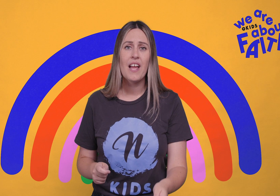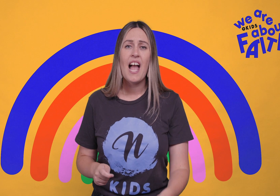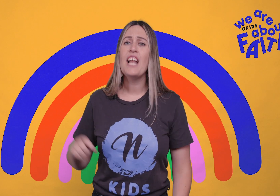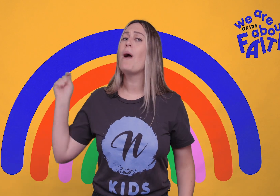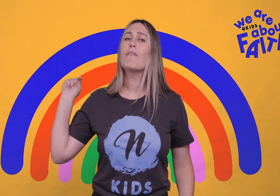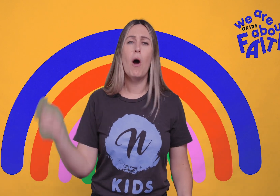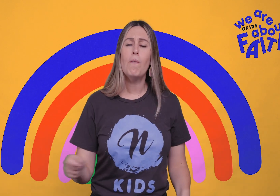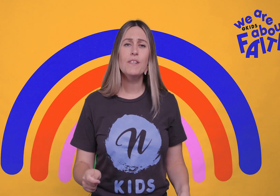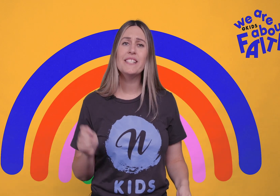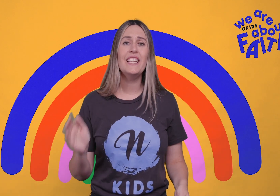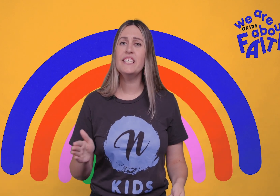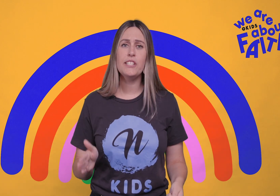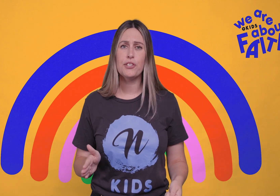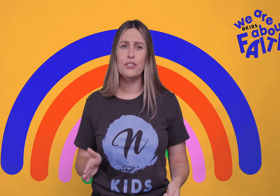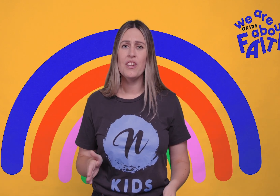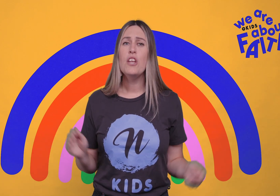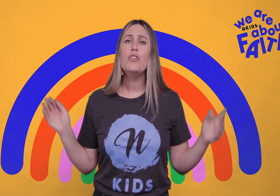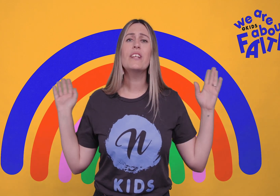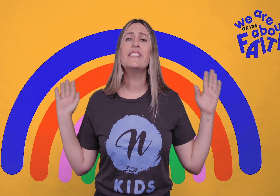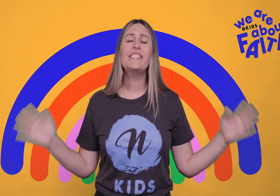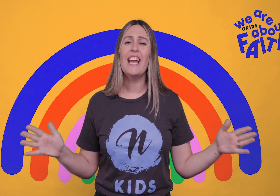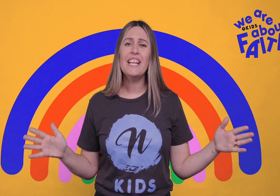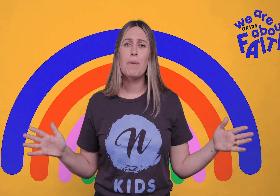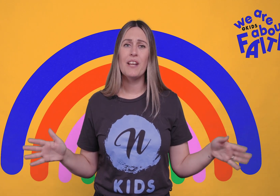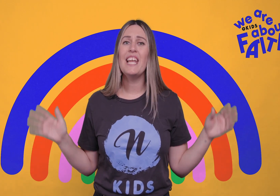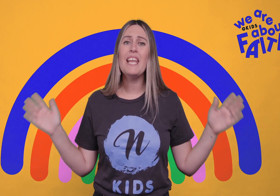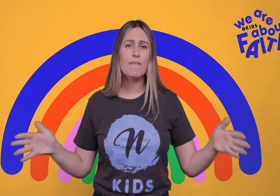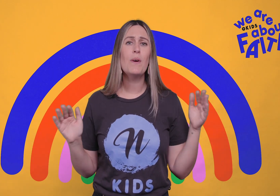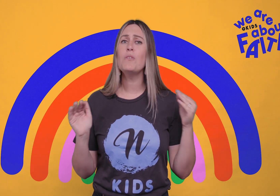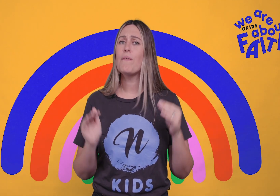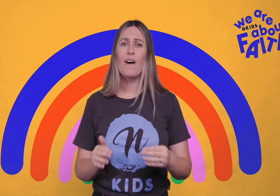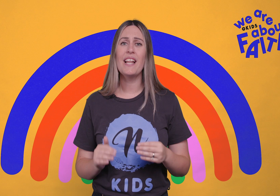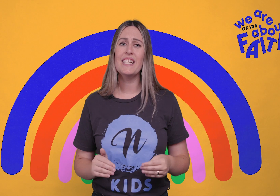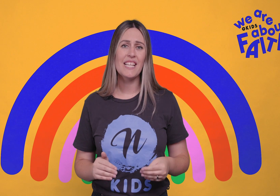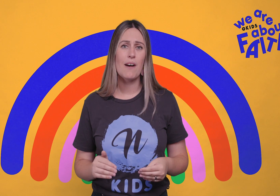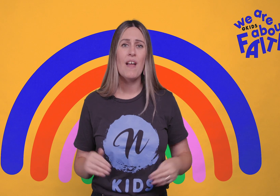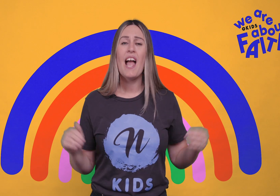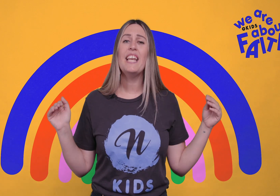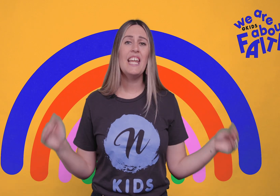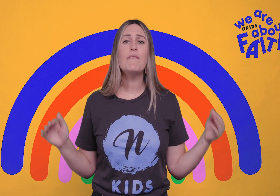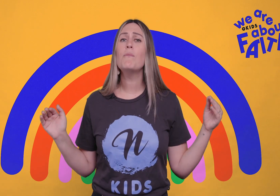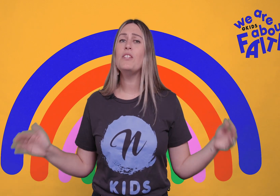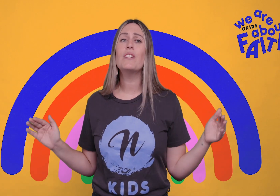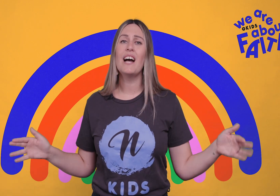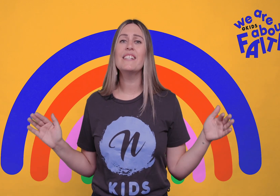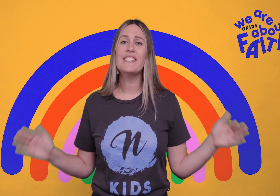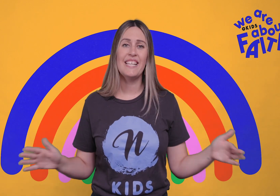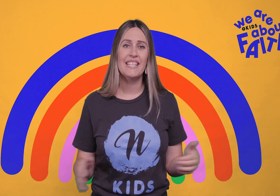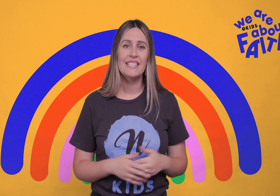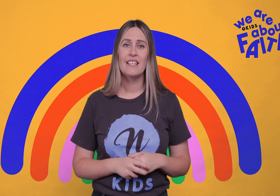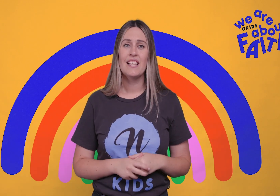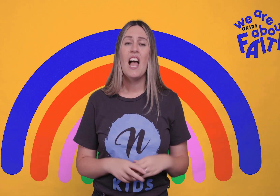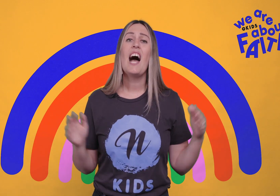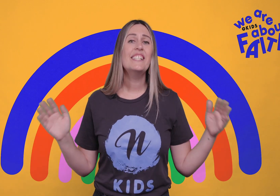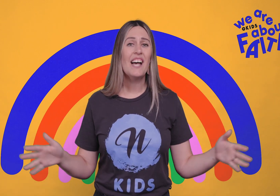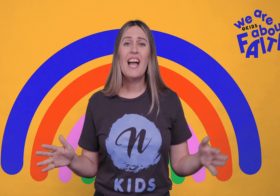word and you have confidence that it is true, you can stand upon it even when you are finding it tough and even when you can't see